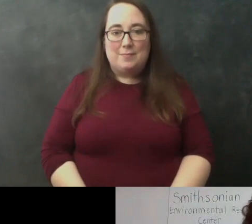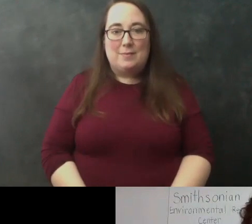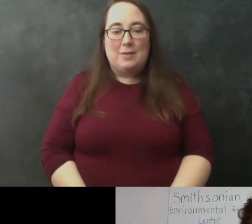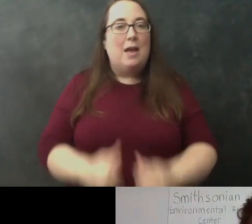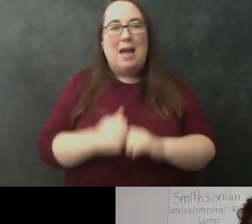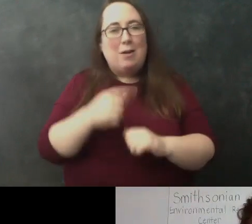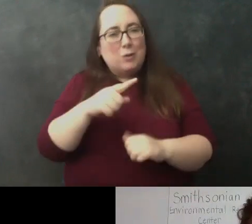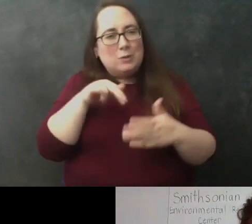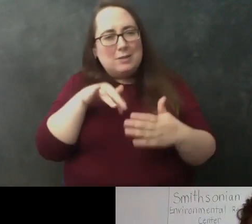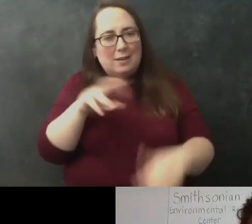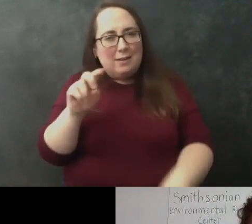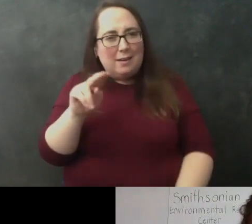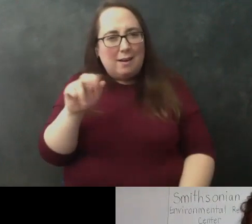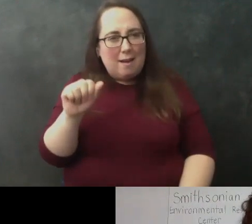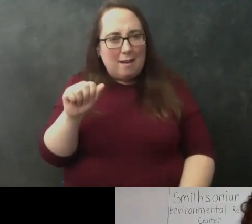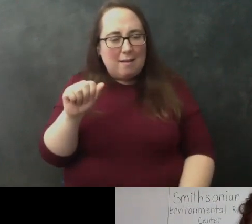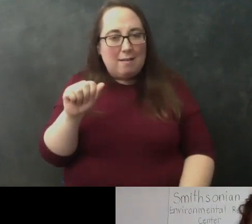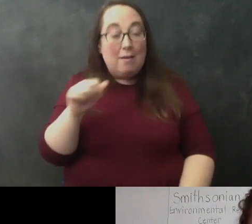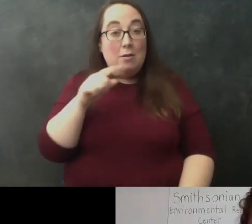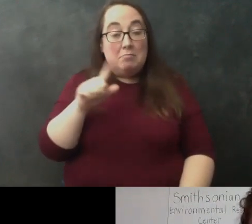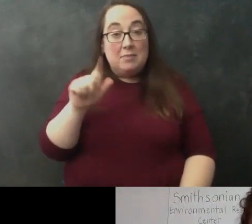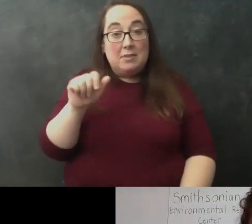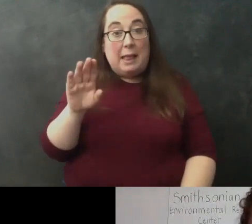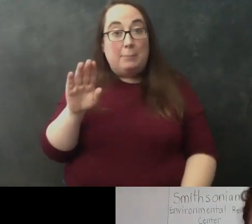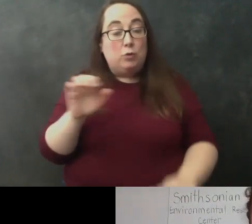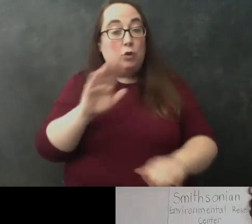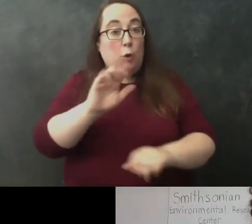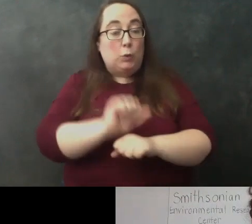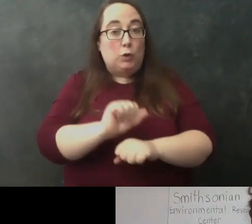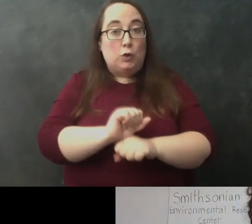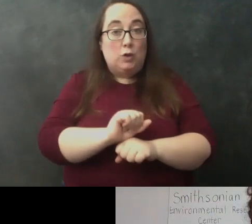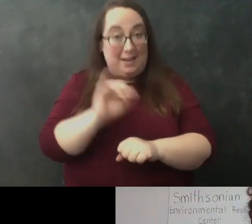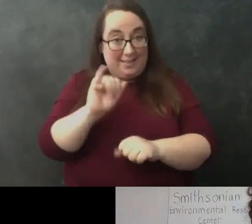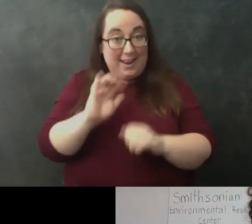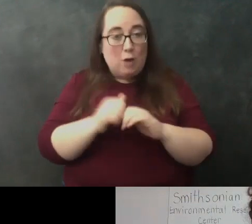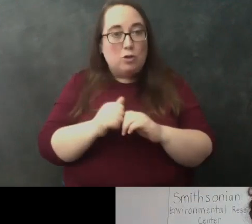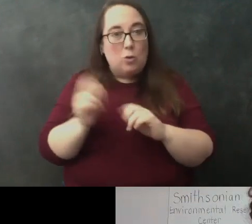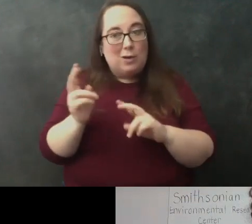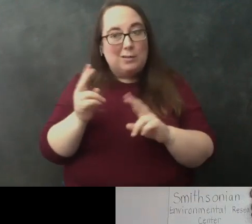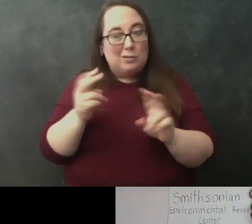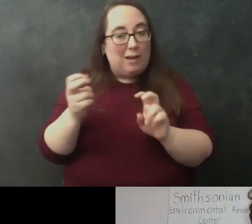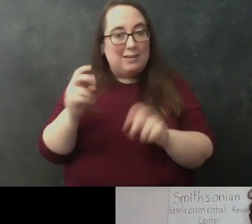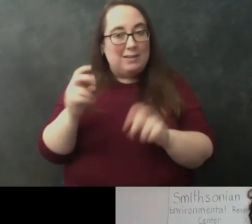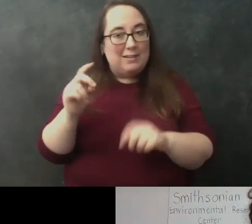dna so when you're in the lab doing your work is this how you extract dna too